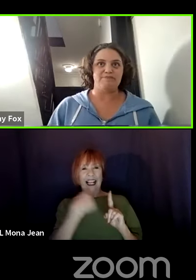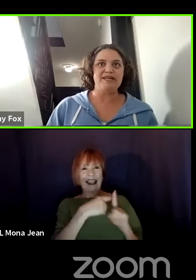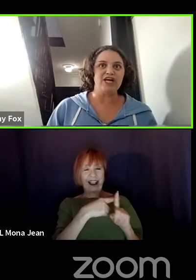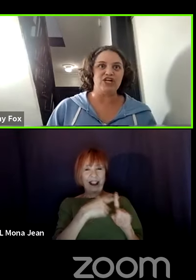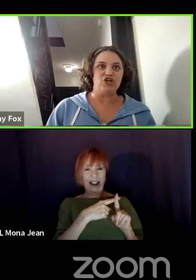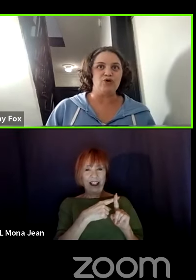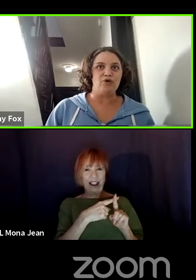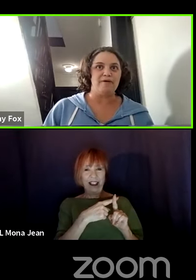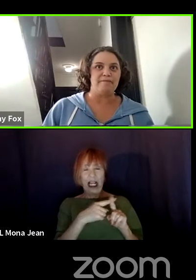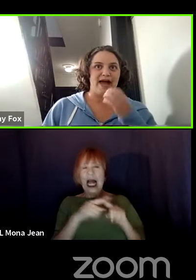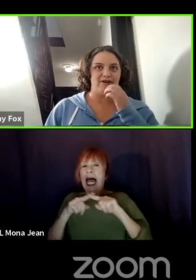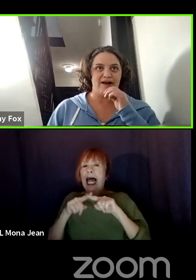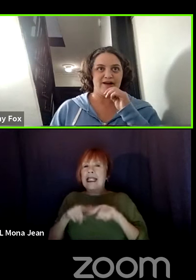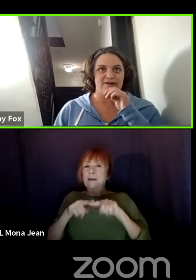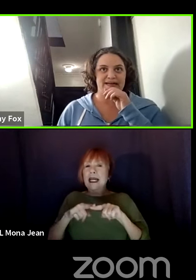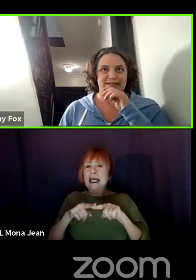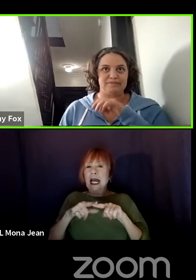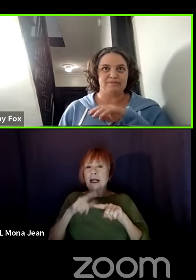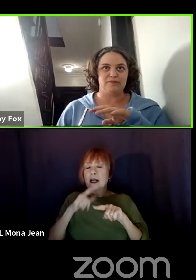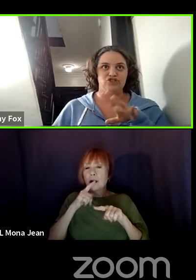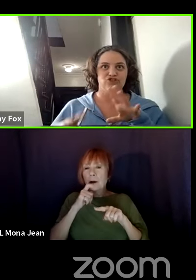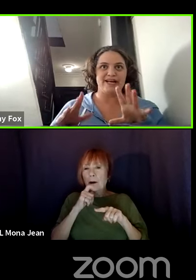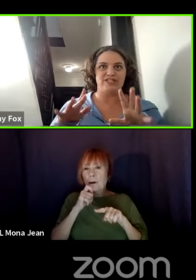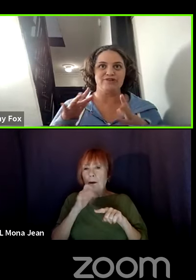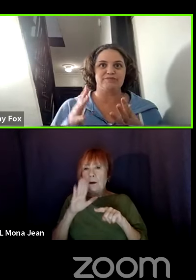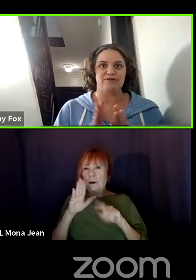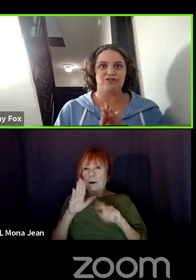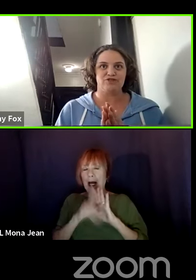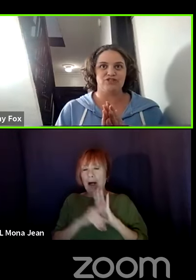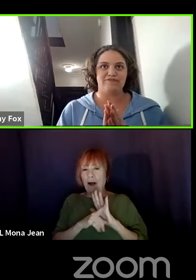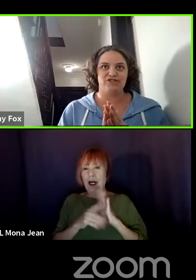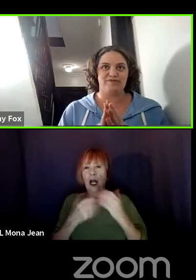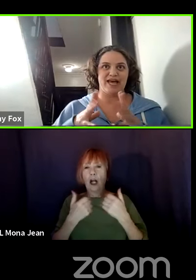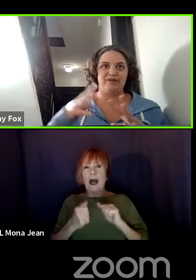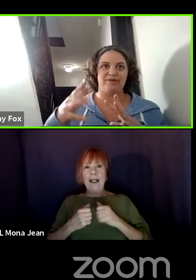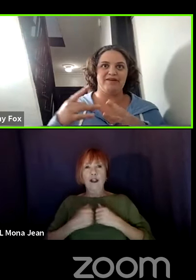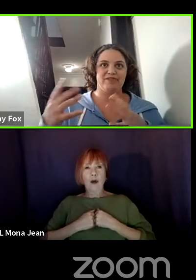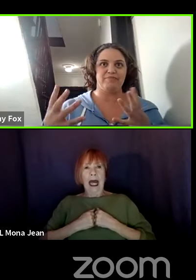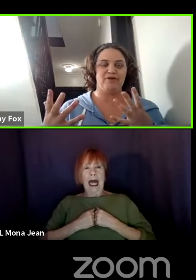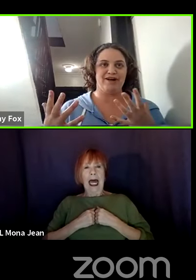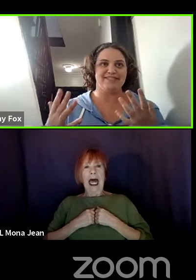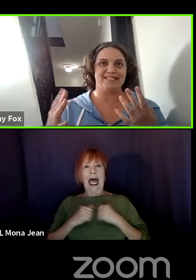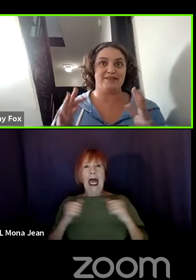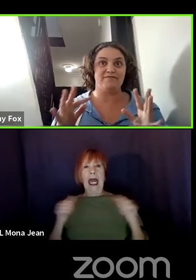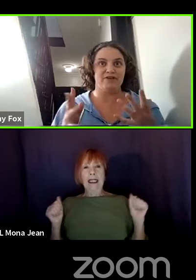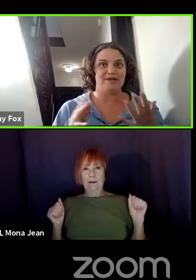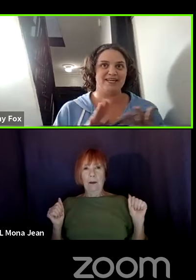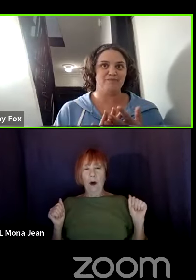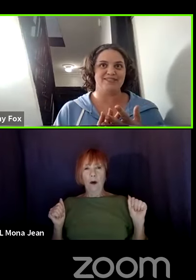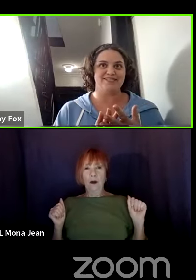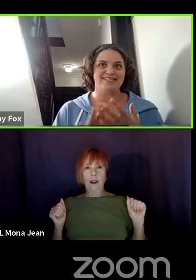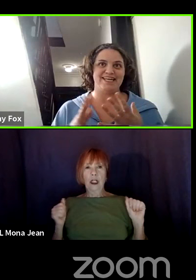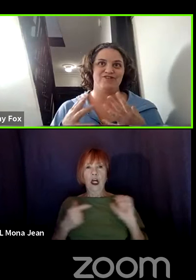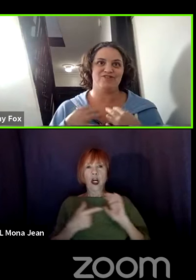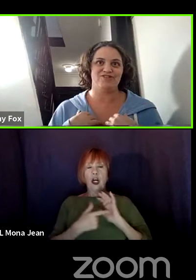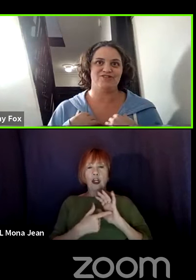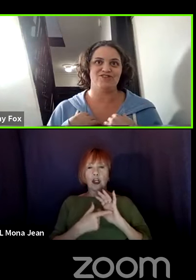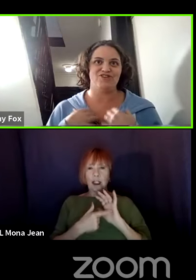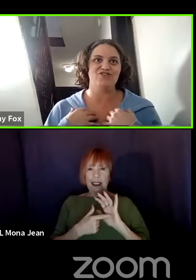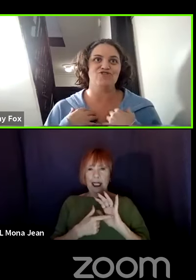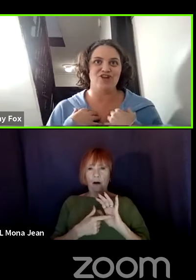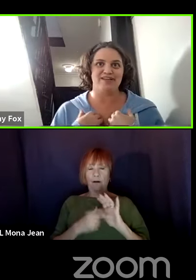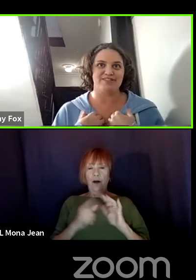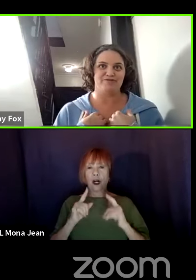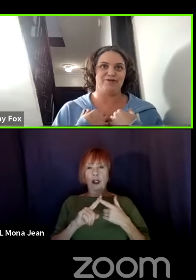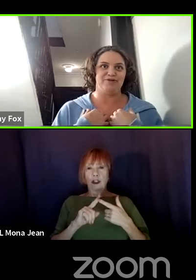is depending on your background, um, try to expose yourself to an element of the process, filmmaking process that you're,